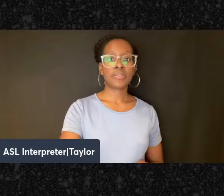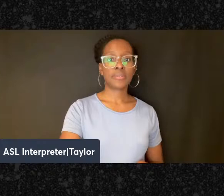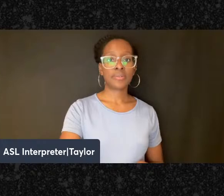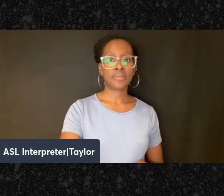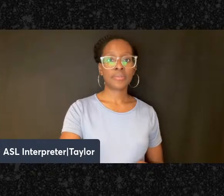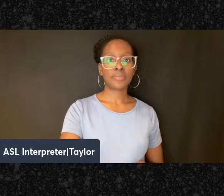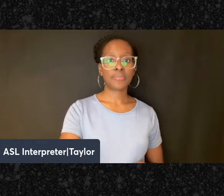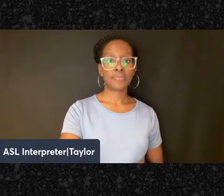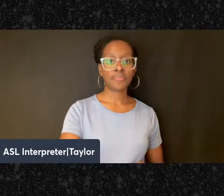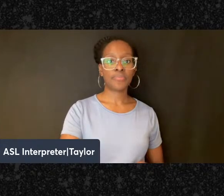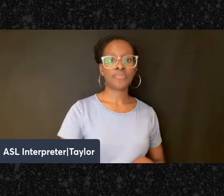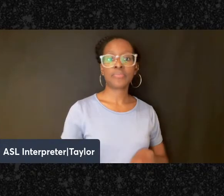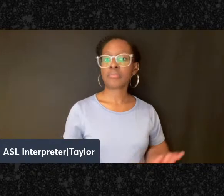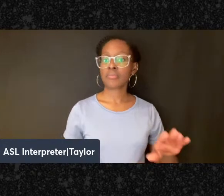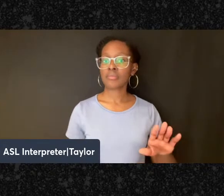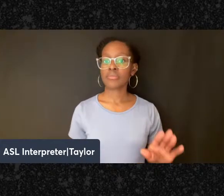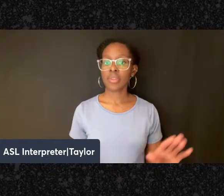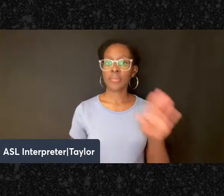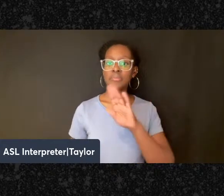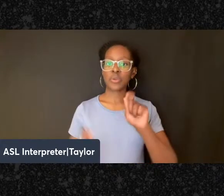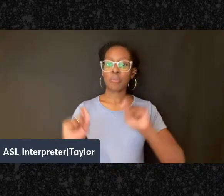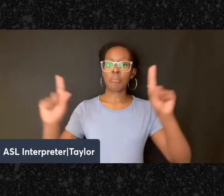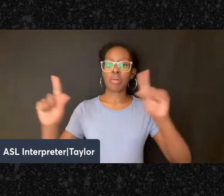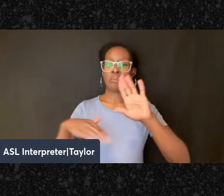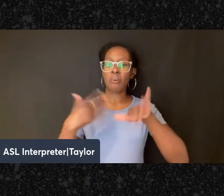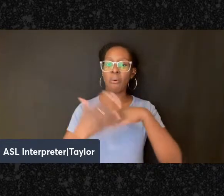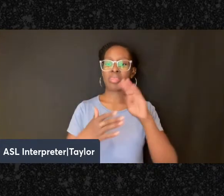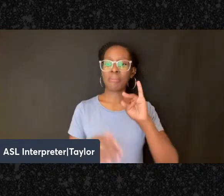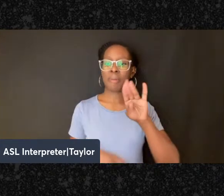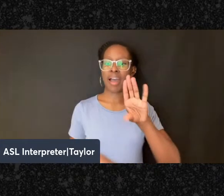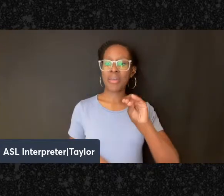I'm just going to pull up my bios here.